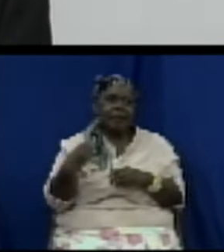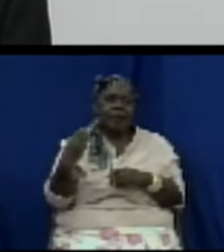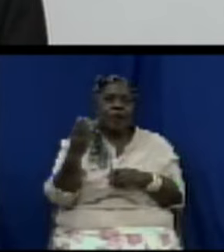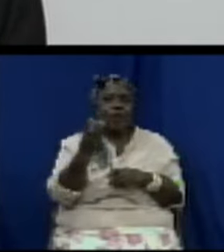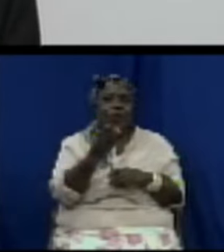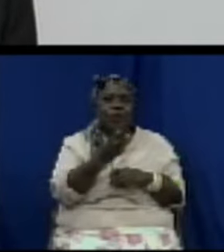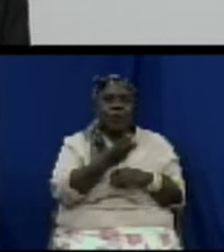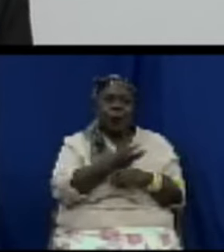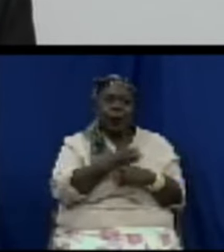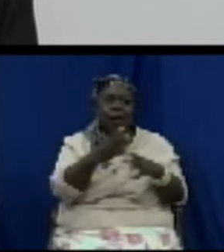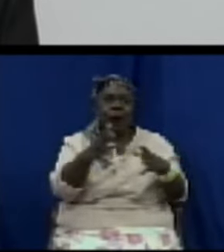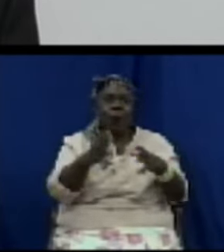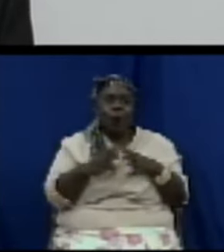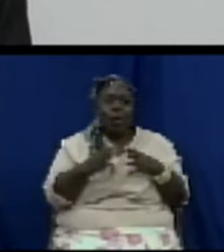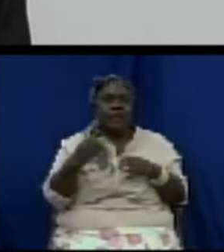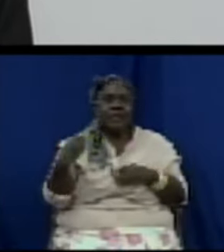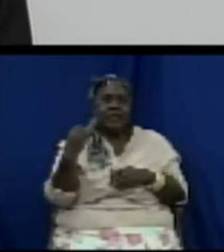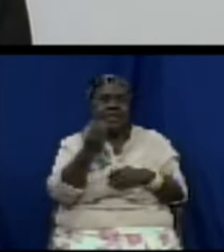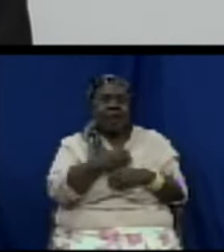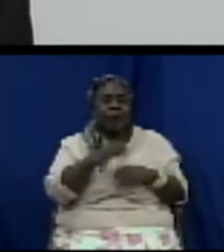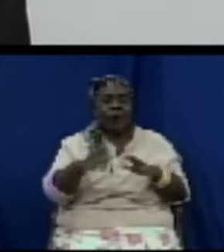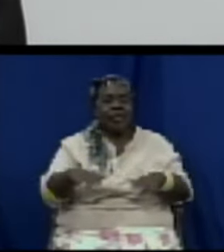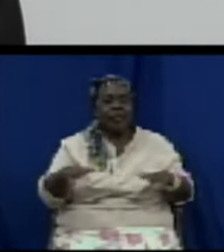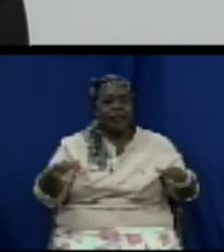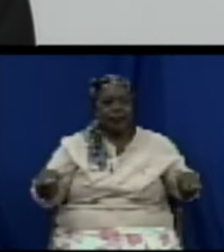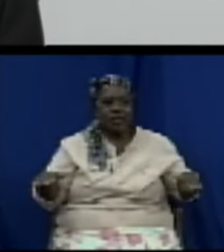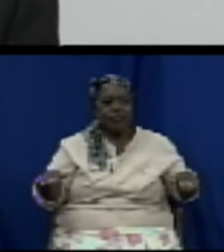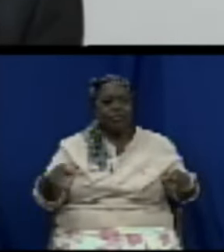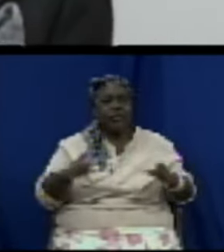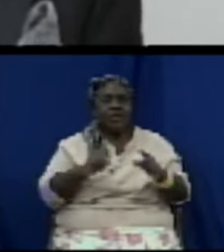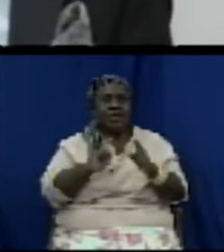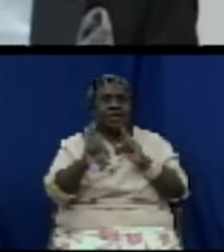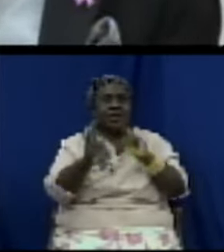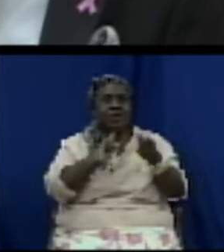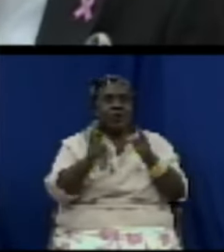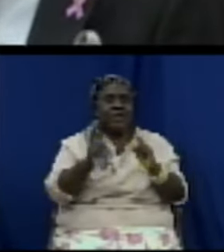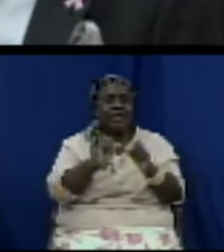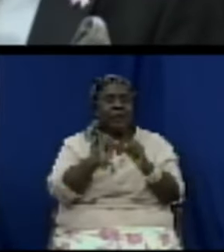bilingual here in St. Kitson Nevis we'll hear more about that